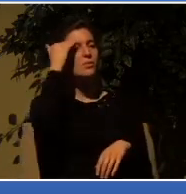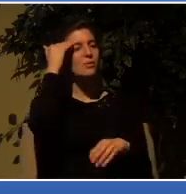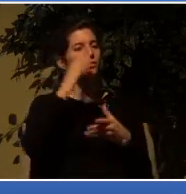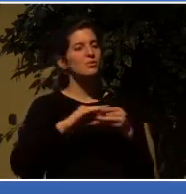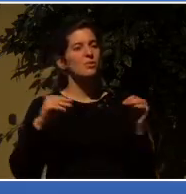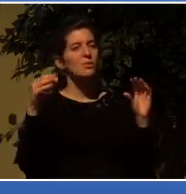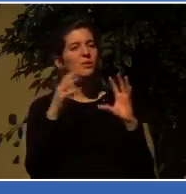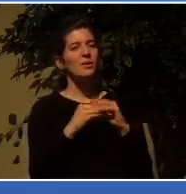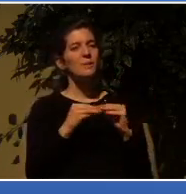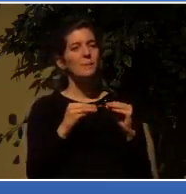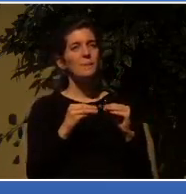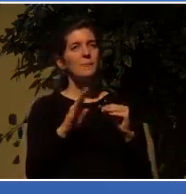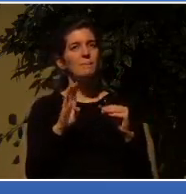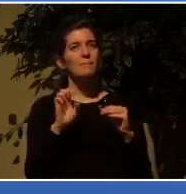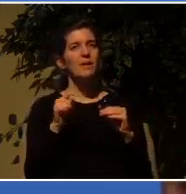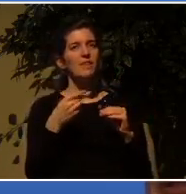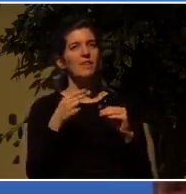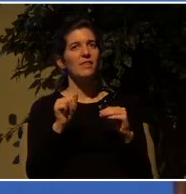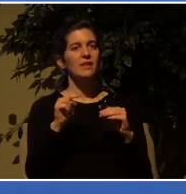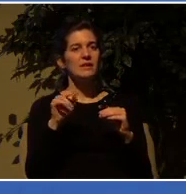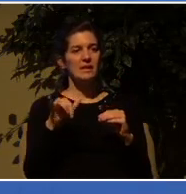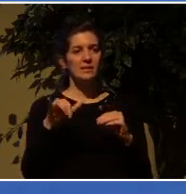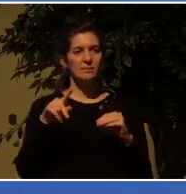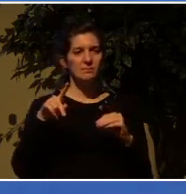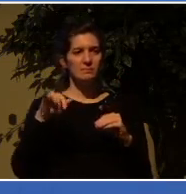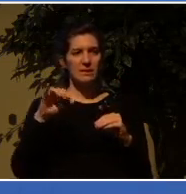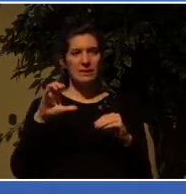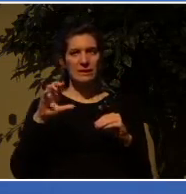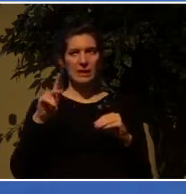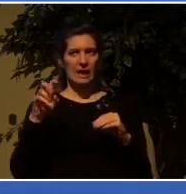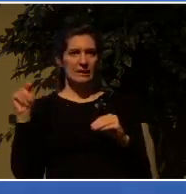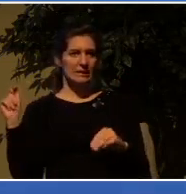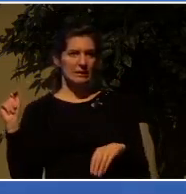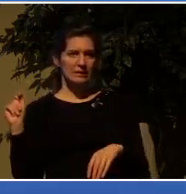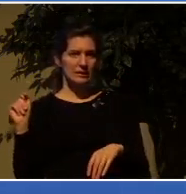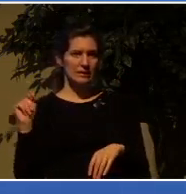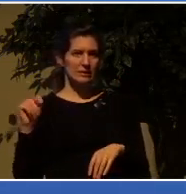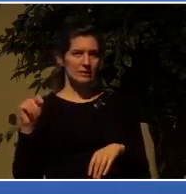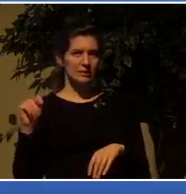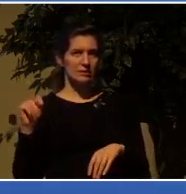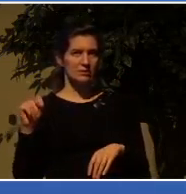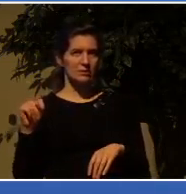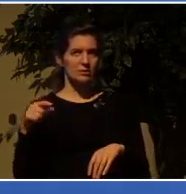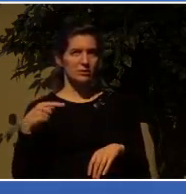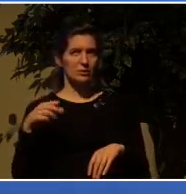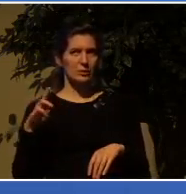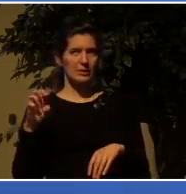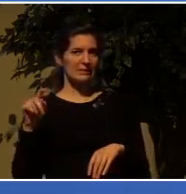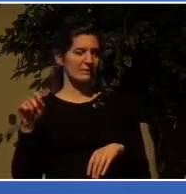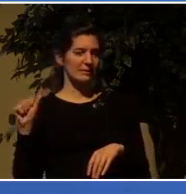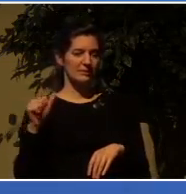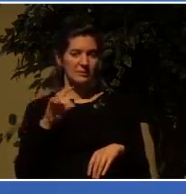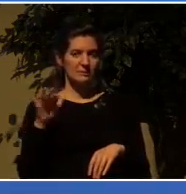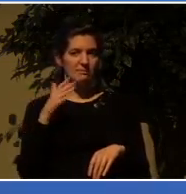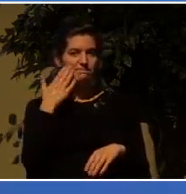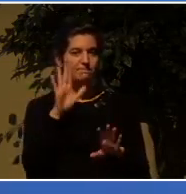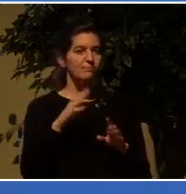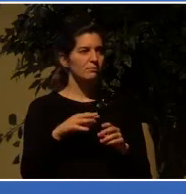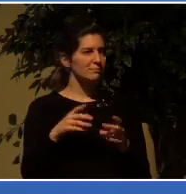Bethany Paquette. The name probably doesn't ring much of a bell,